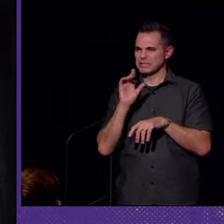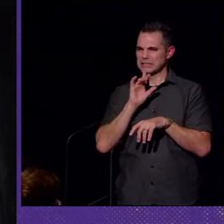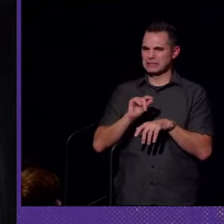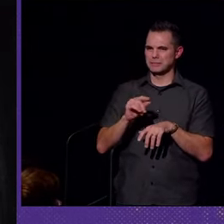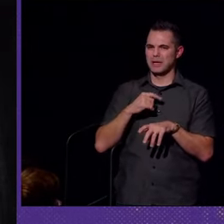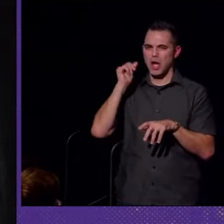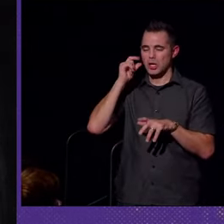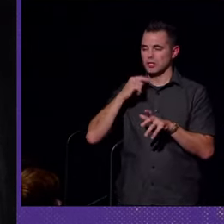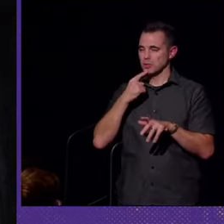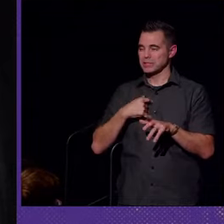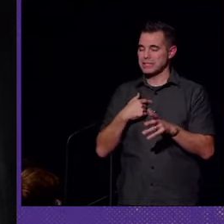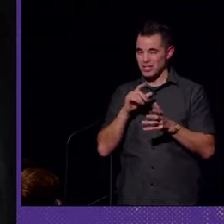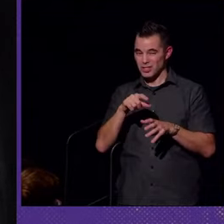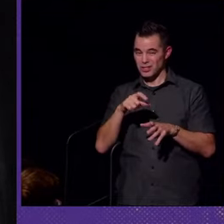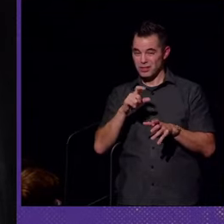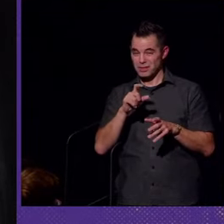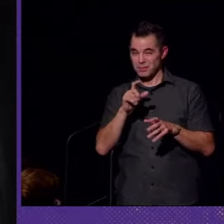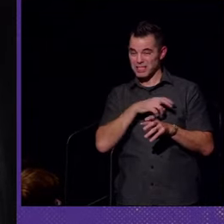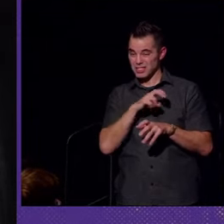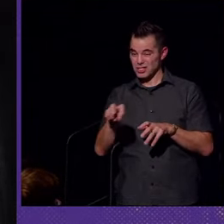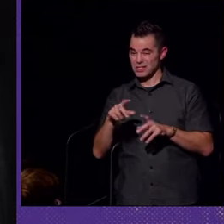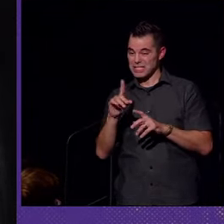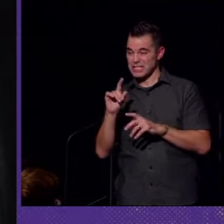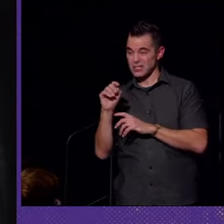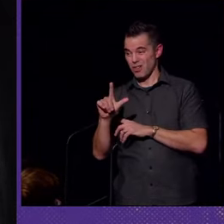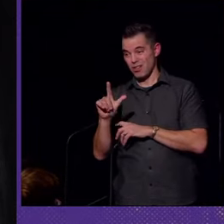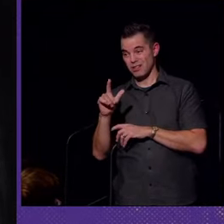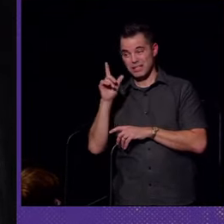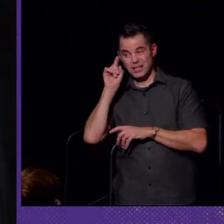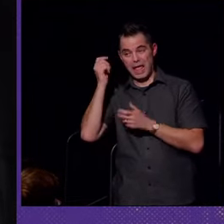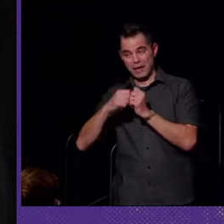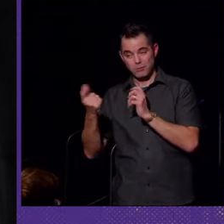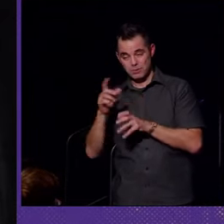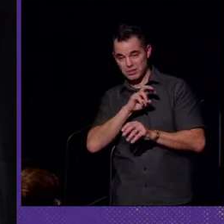audiologist told me that, you know, you're gonna have to make this shift through digital hearing aids.